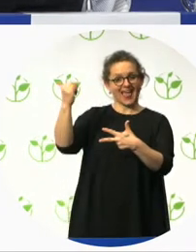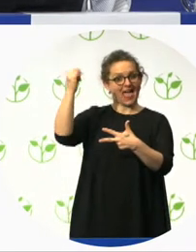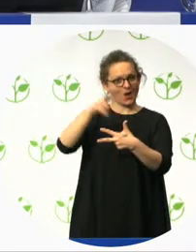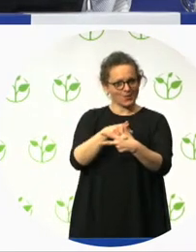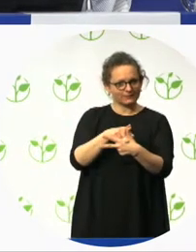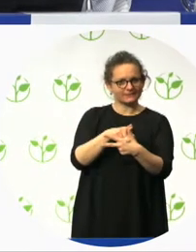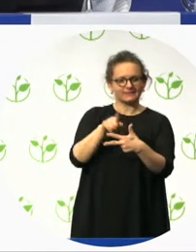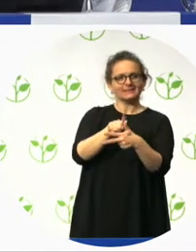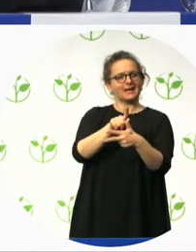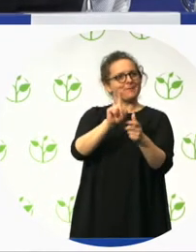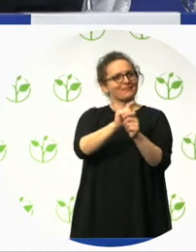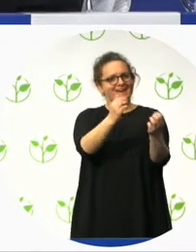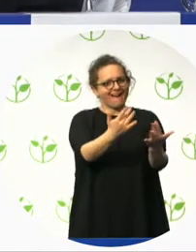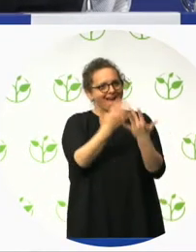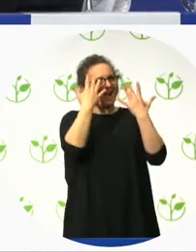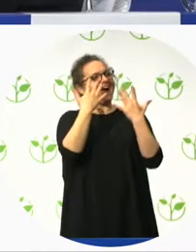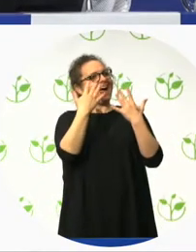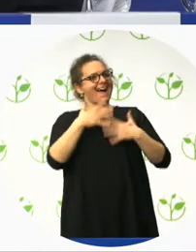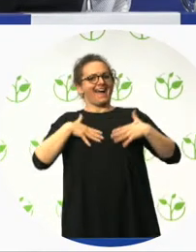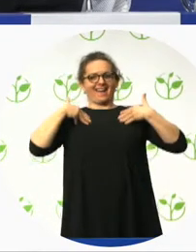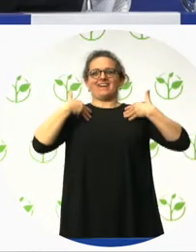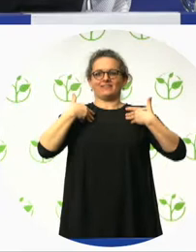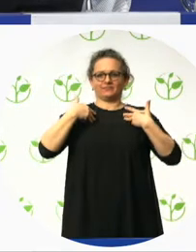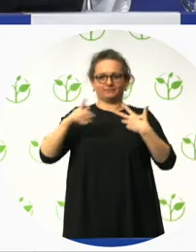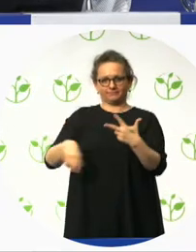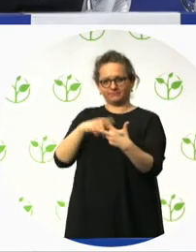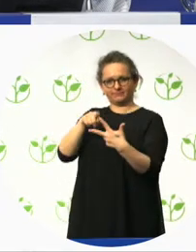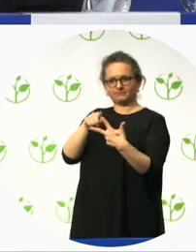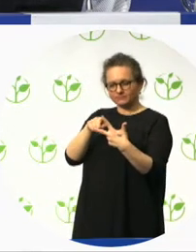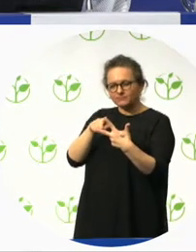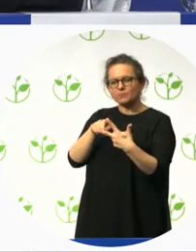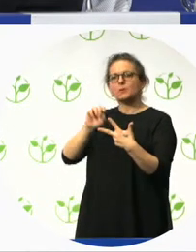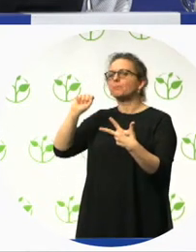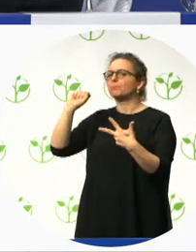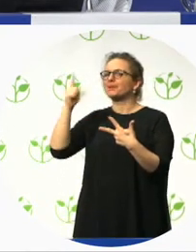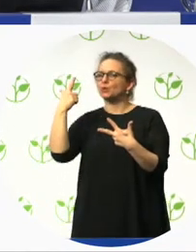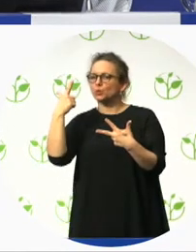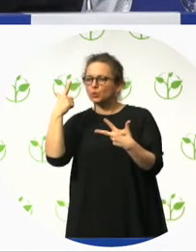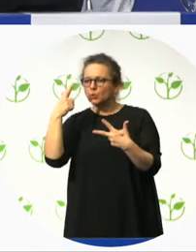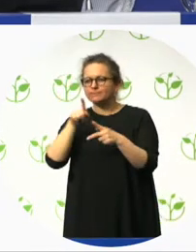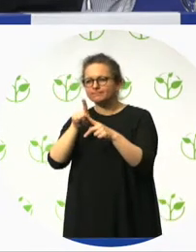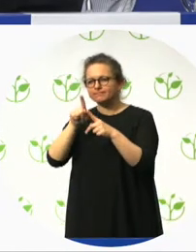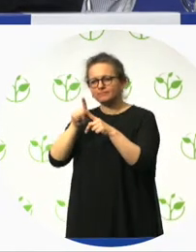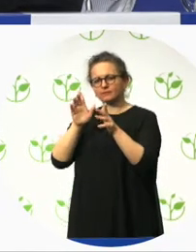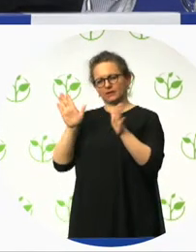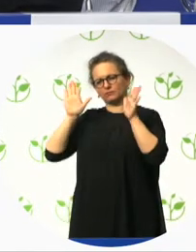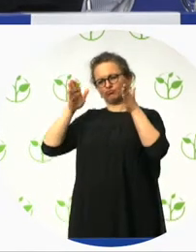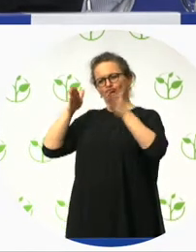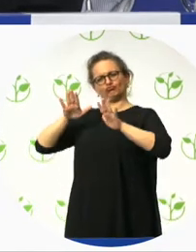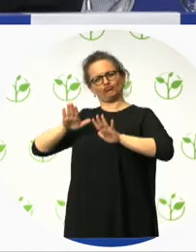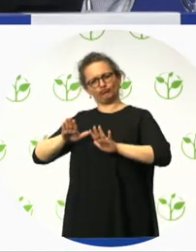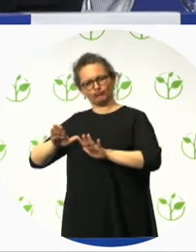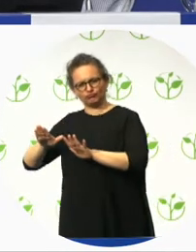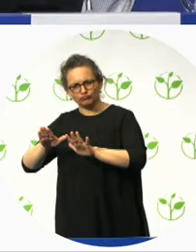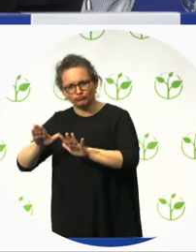concentration. And greens, which represent balance. Now this ramp, as you go